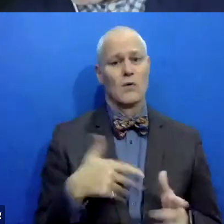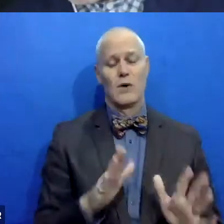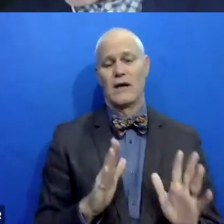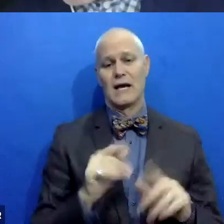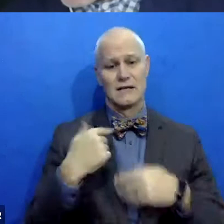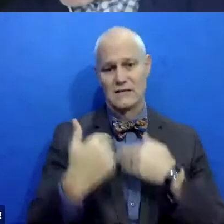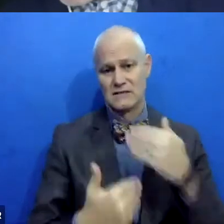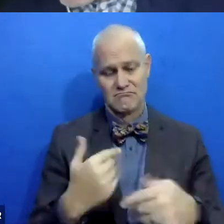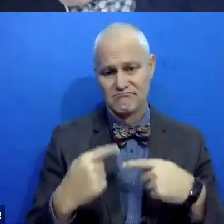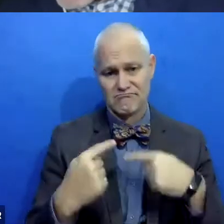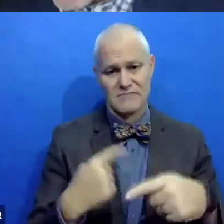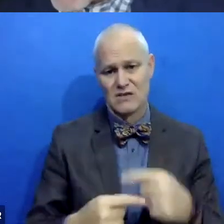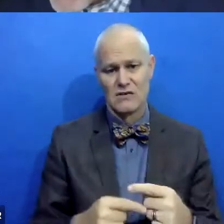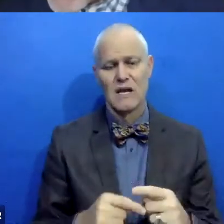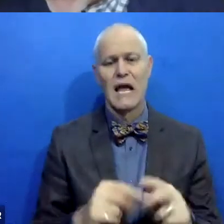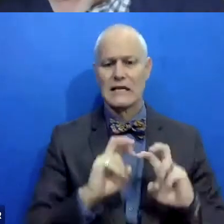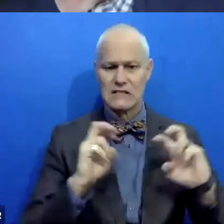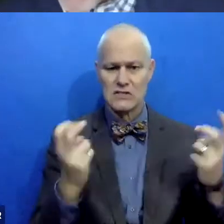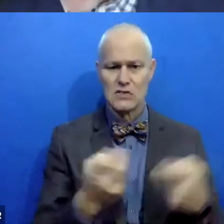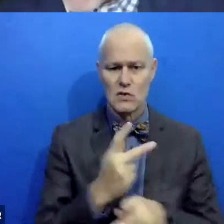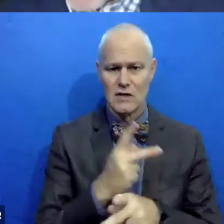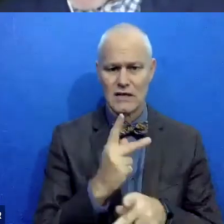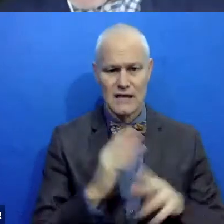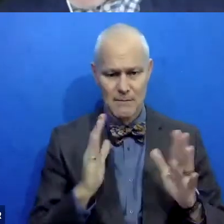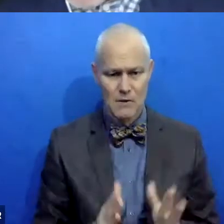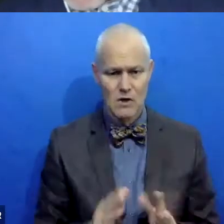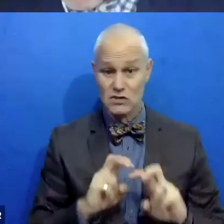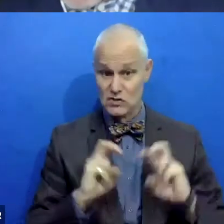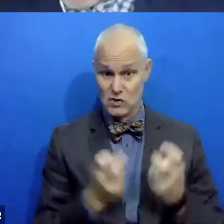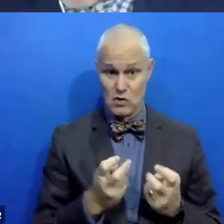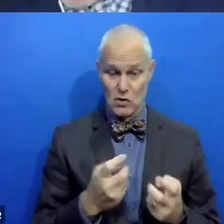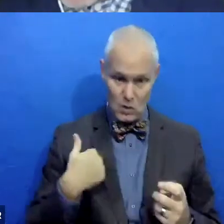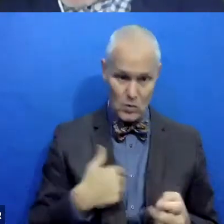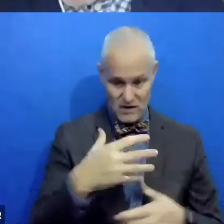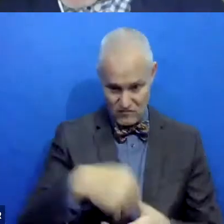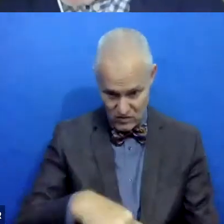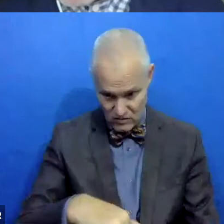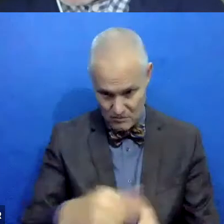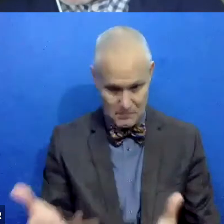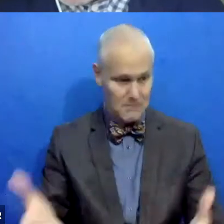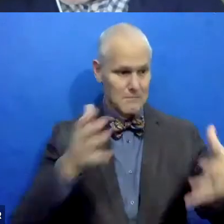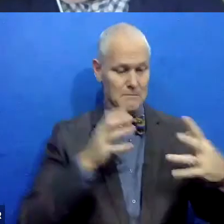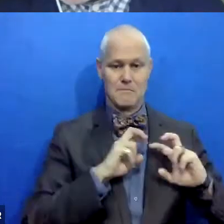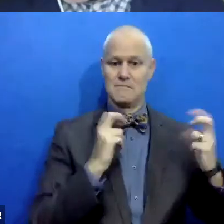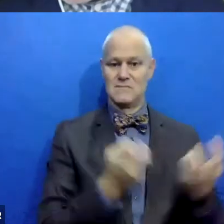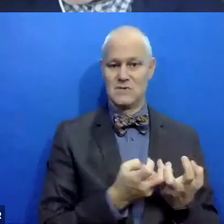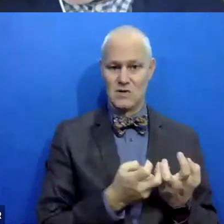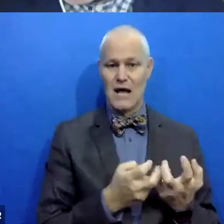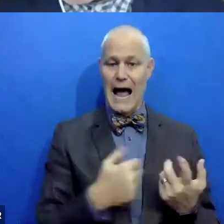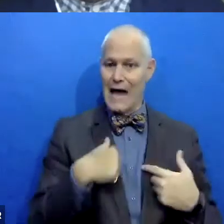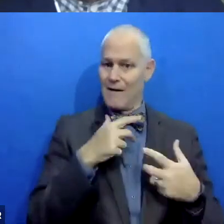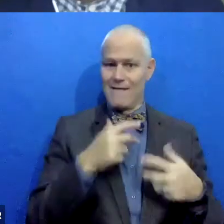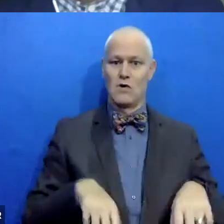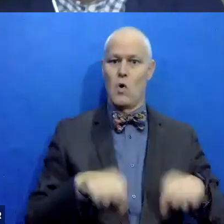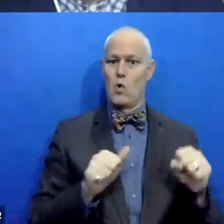I also really believe in circle keepers circles. So what are we holding that we get to practice being in circle in a way that I'm not holding circle all the